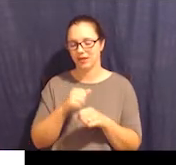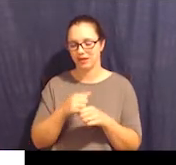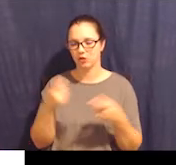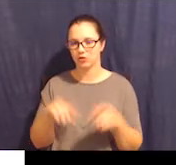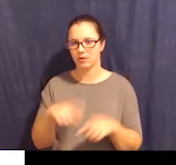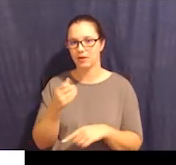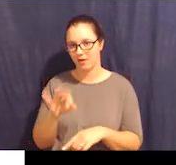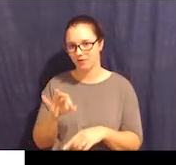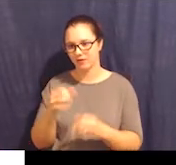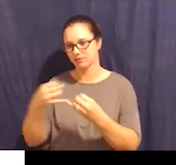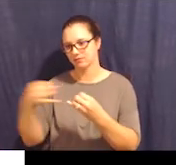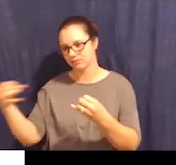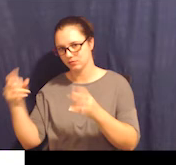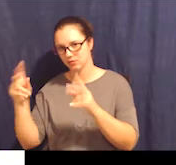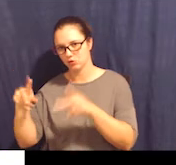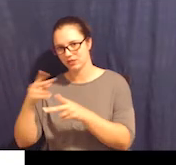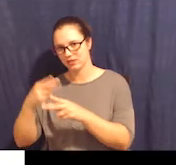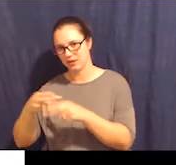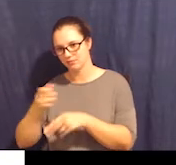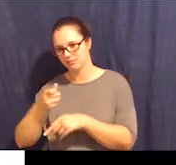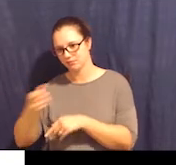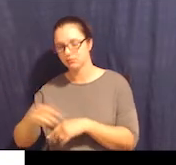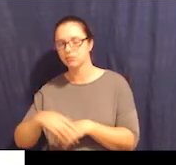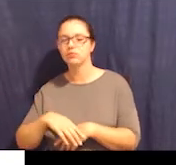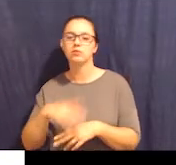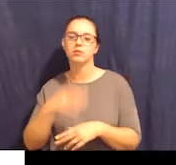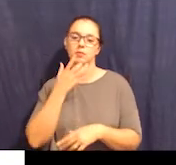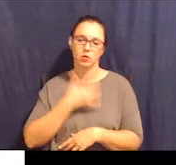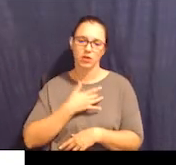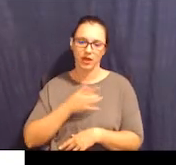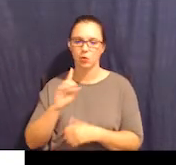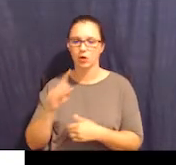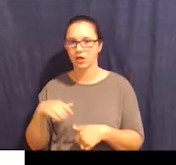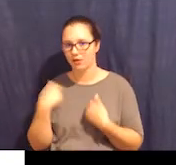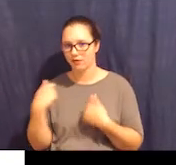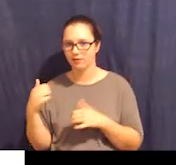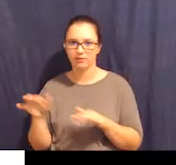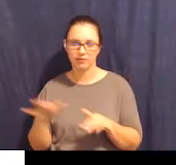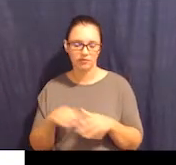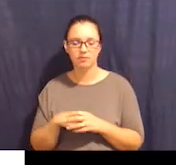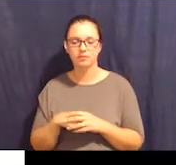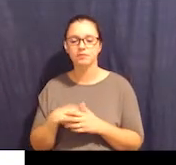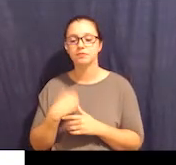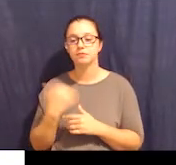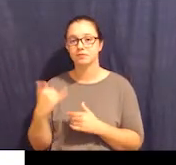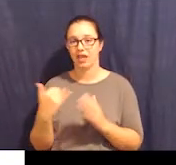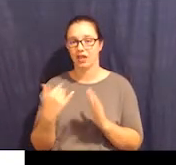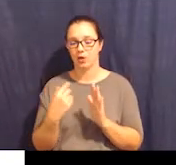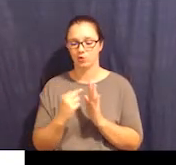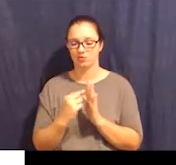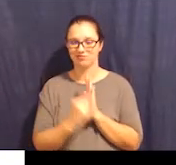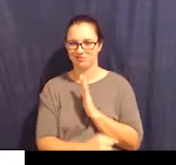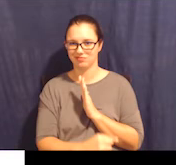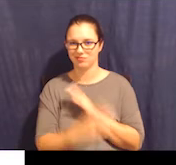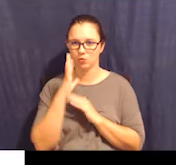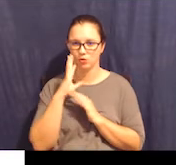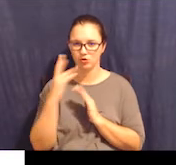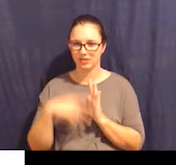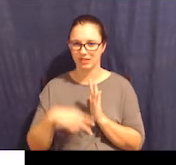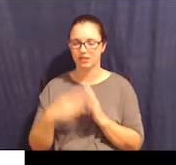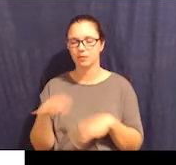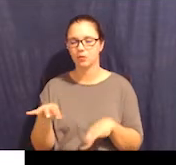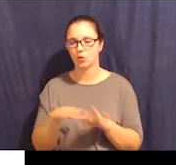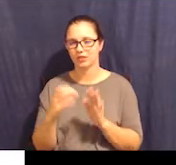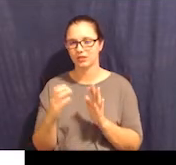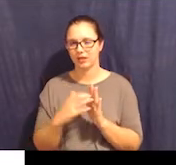live. And I'm highlighted in yellow, and I'm going to read to you some important texts. So my supporters will also serve as my